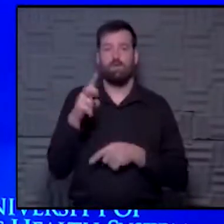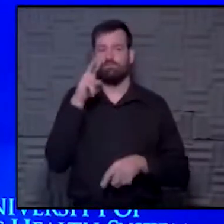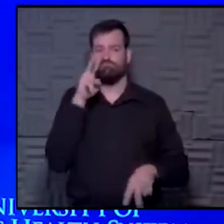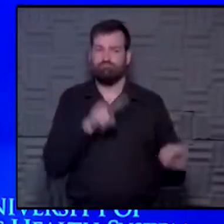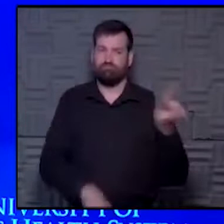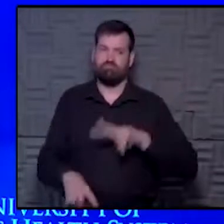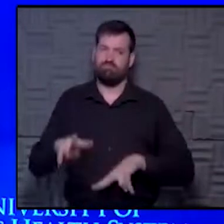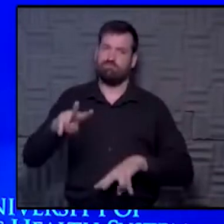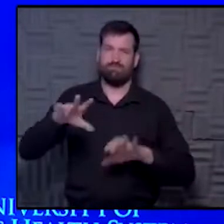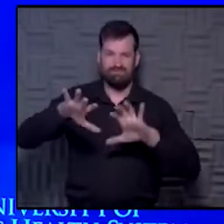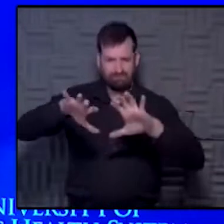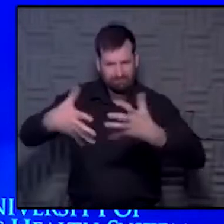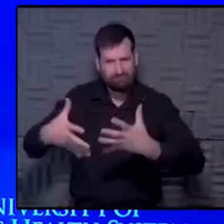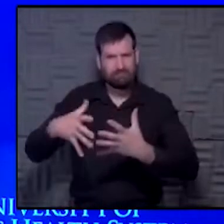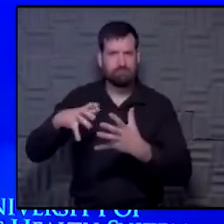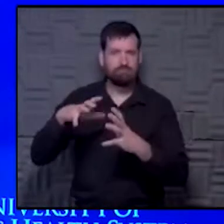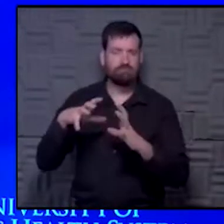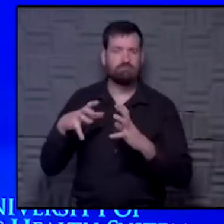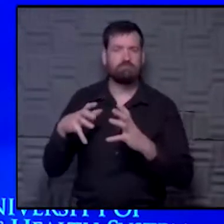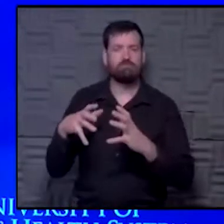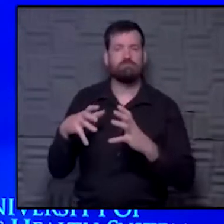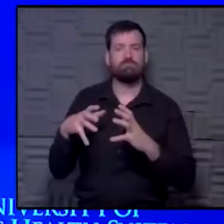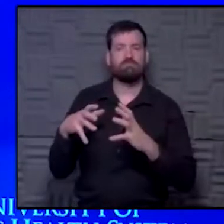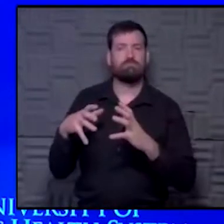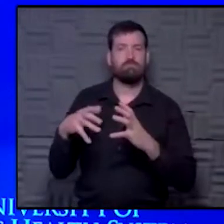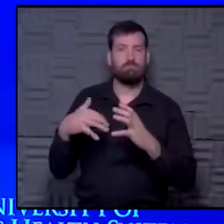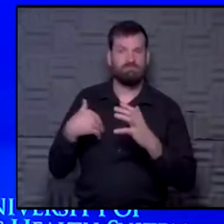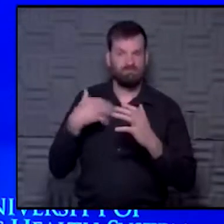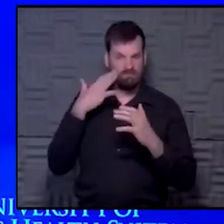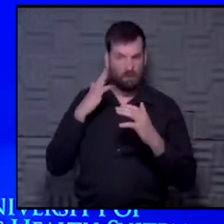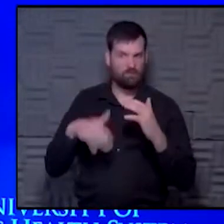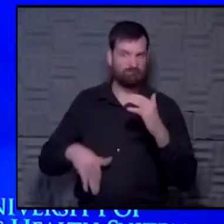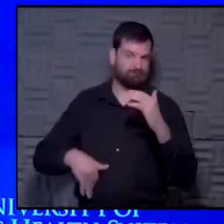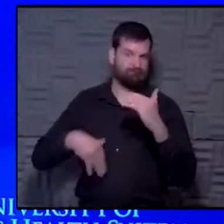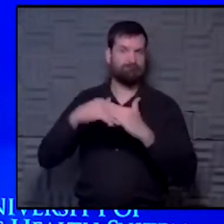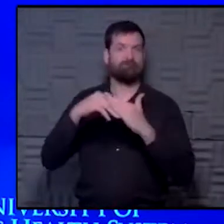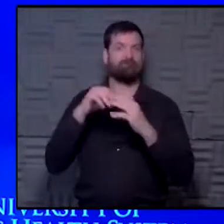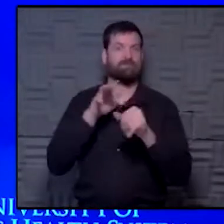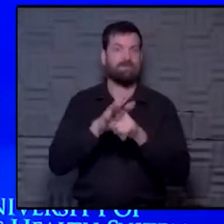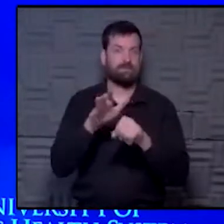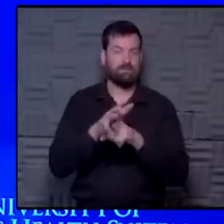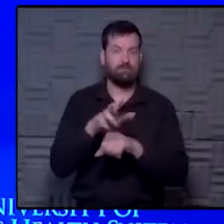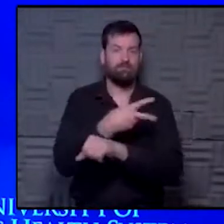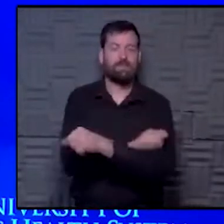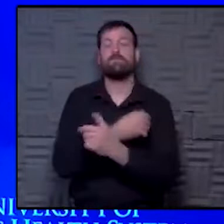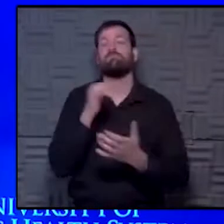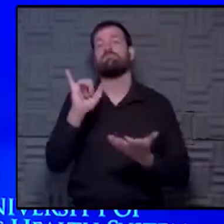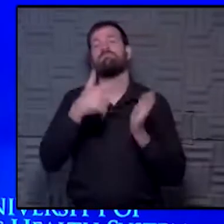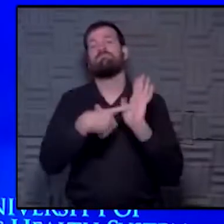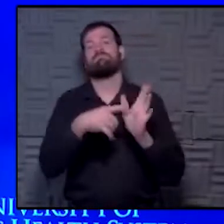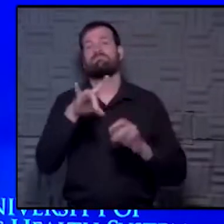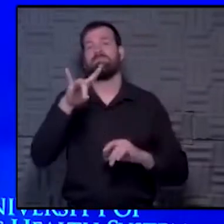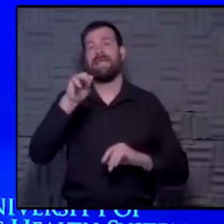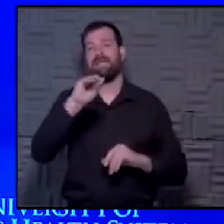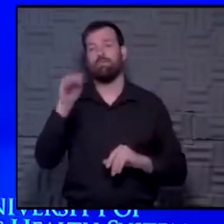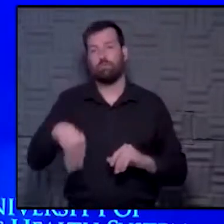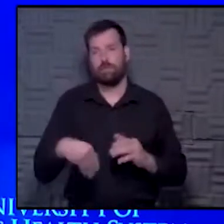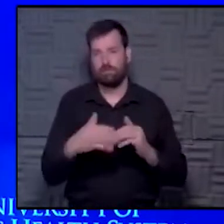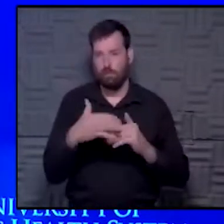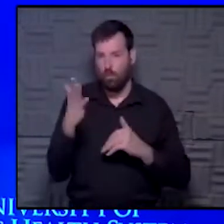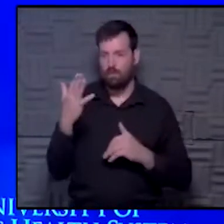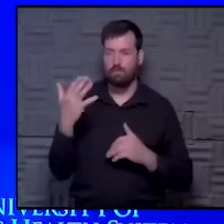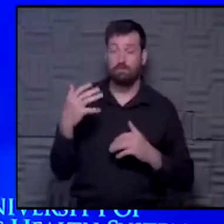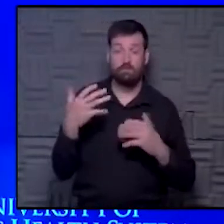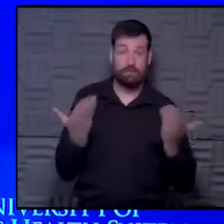established populations where we know we have reached a threshold of vaccination that's, say, 80% or more, whether that be